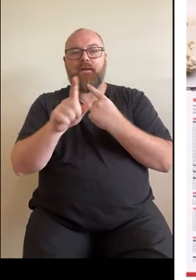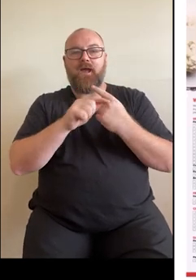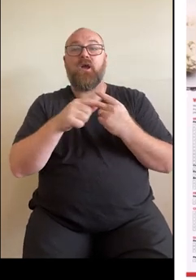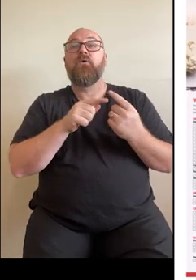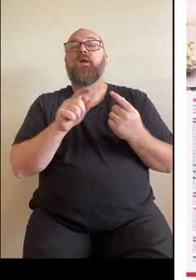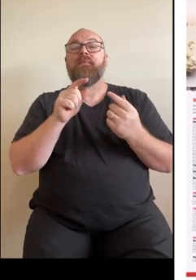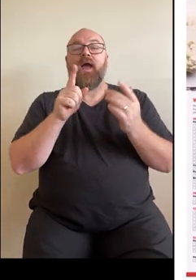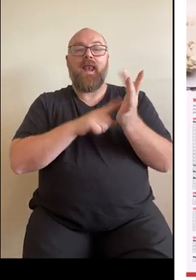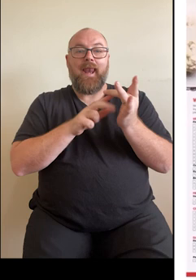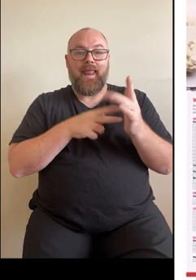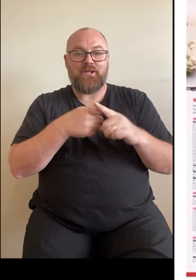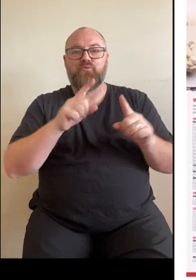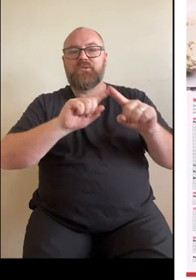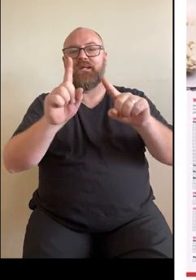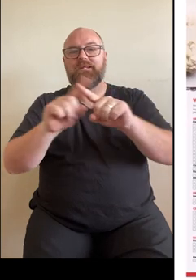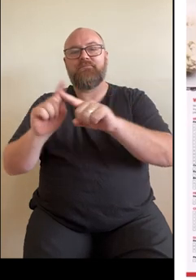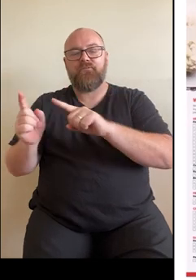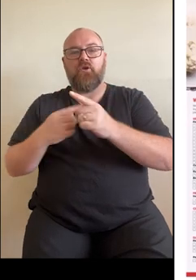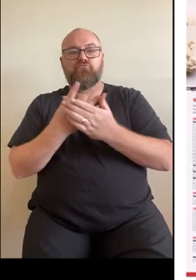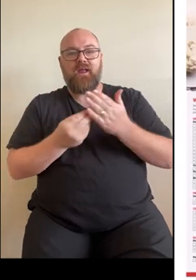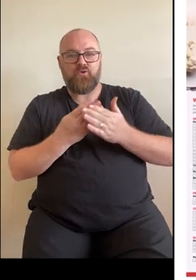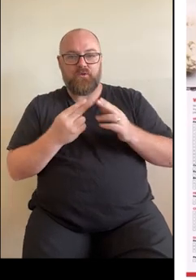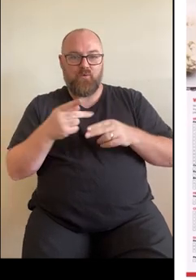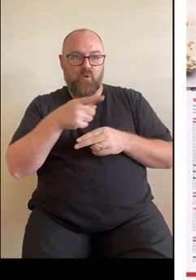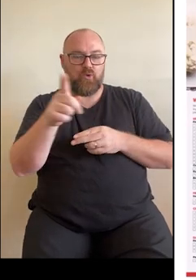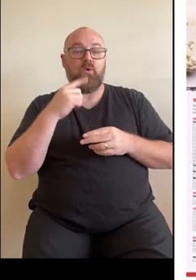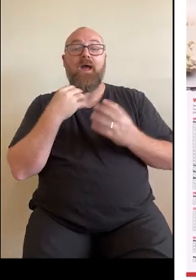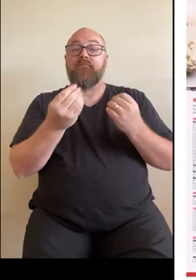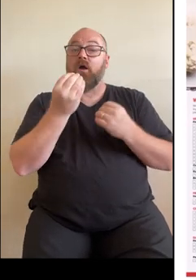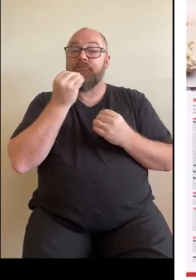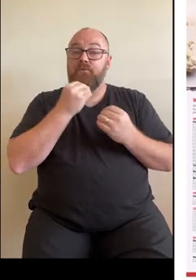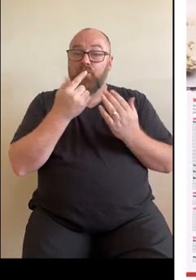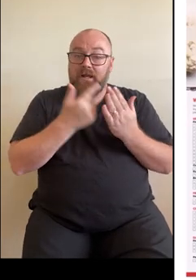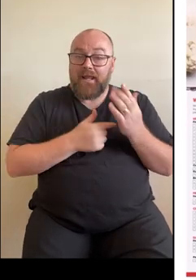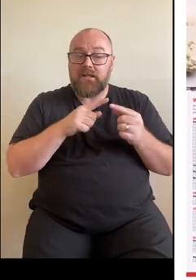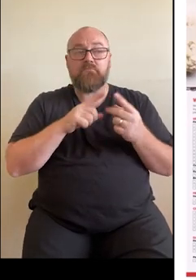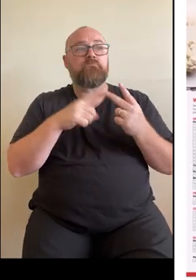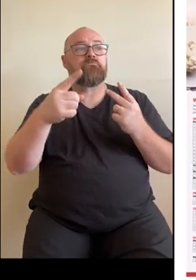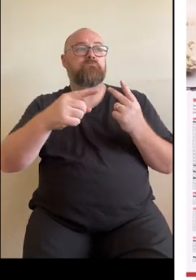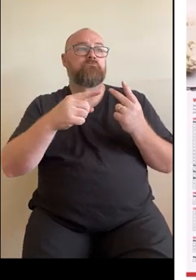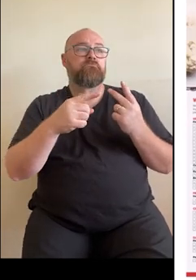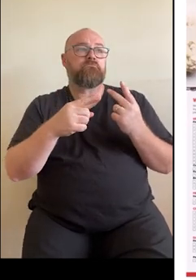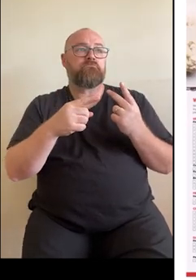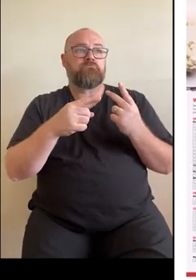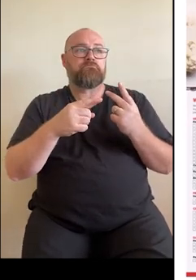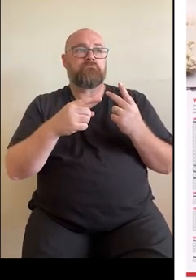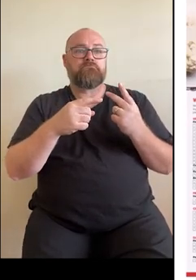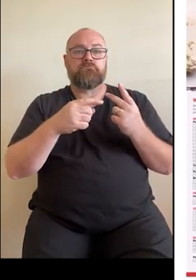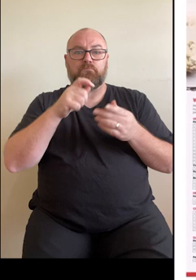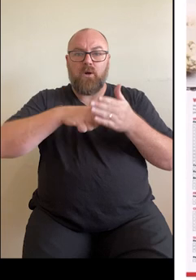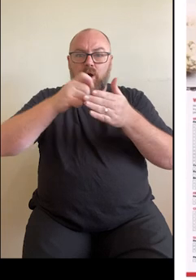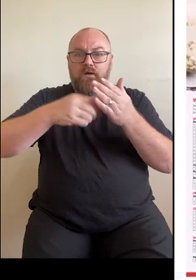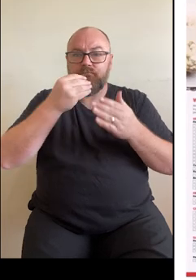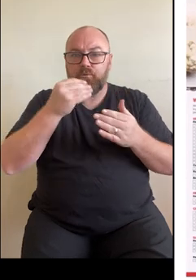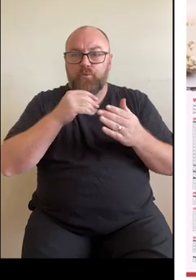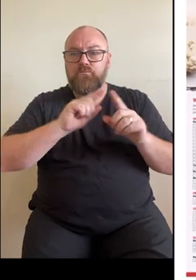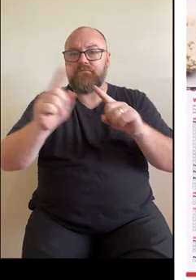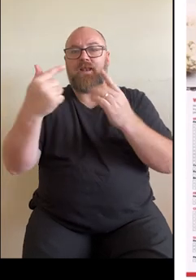themed nutrition resources each week, in addition to recipes and shopping lists for your heart healthy meal plans.